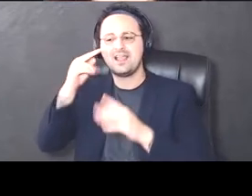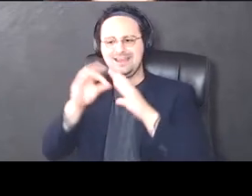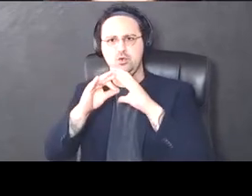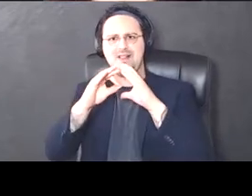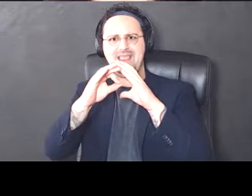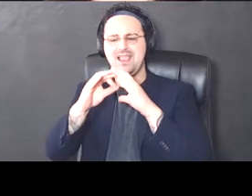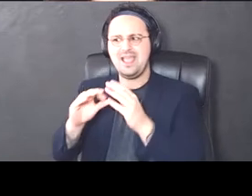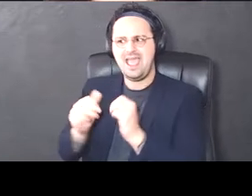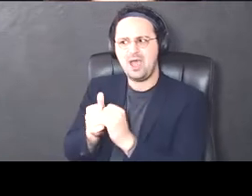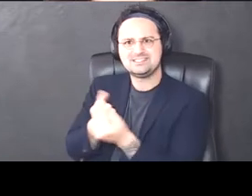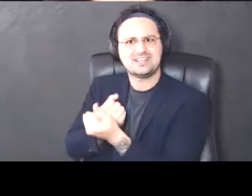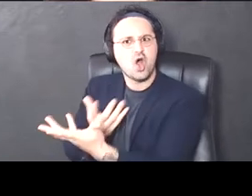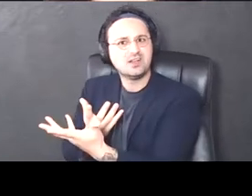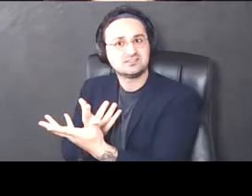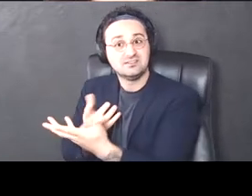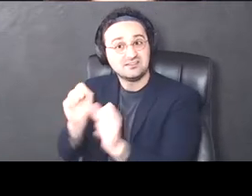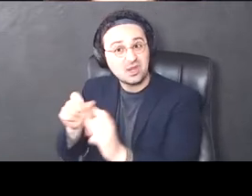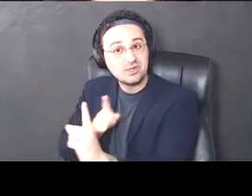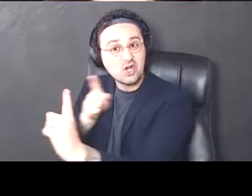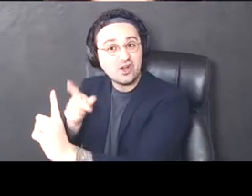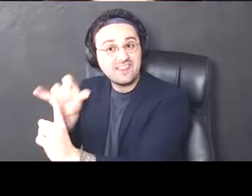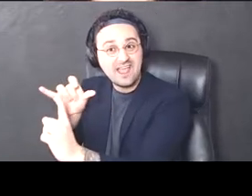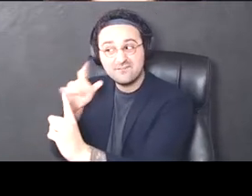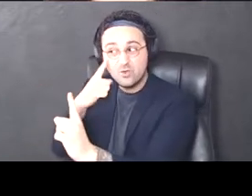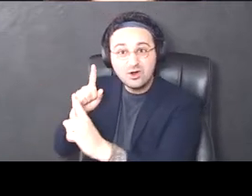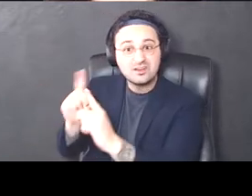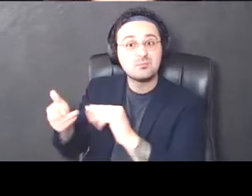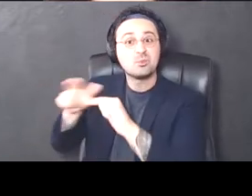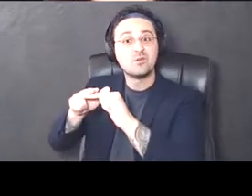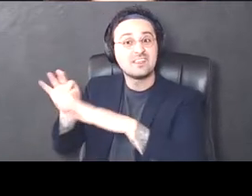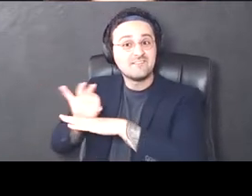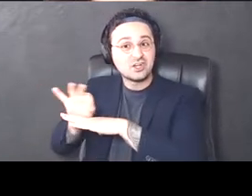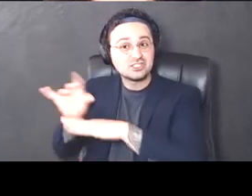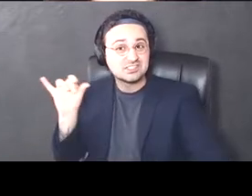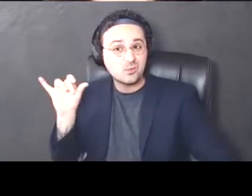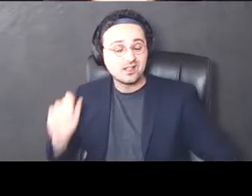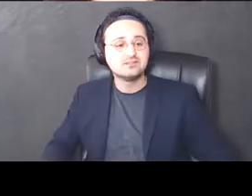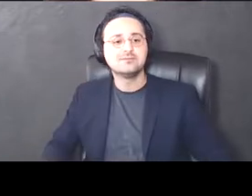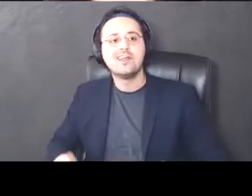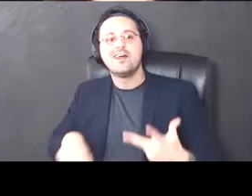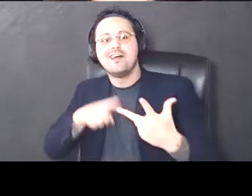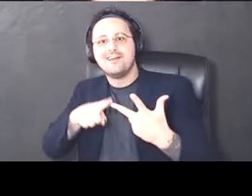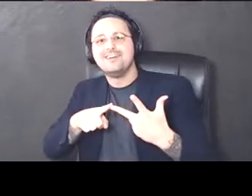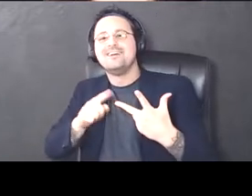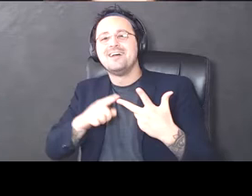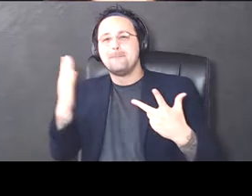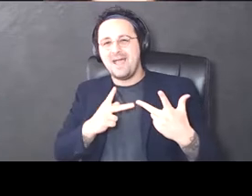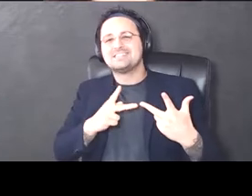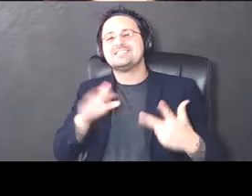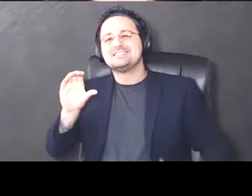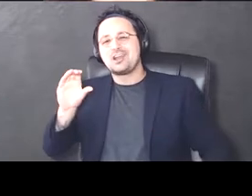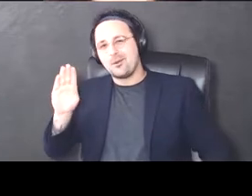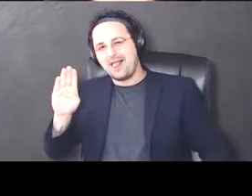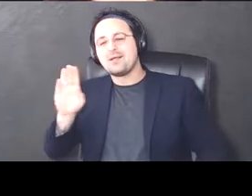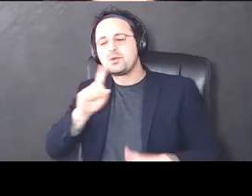caused. And then can we also target that to improve function, um, and then working our way back to the cerebellum and really